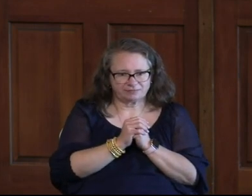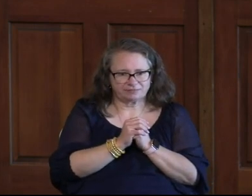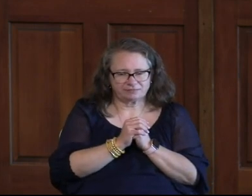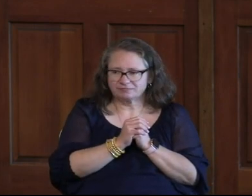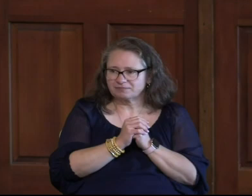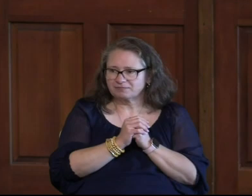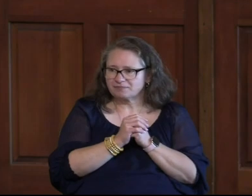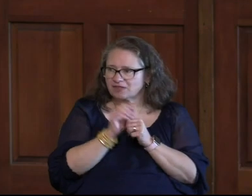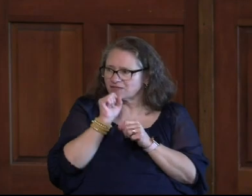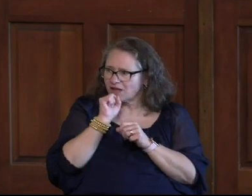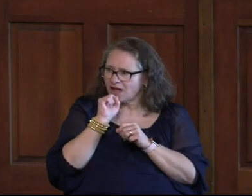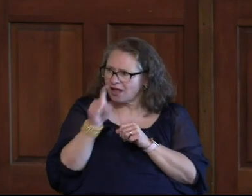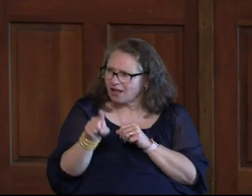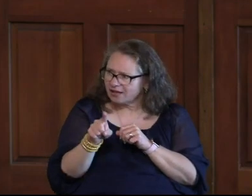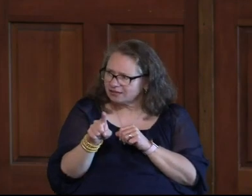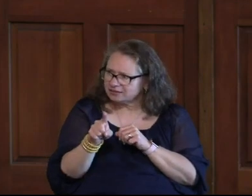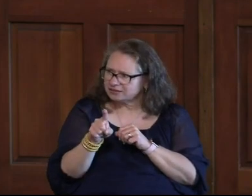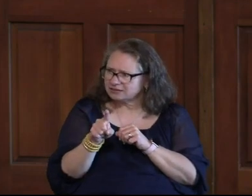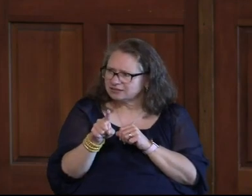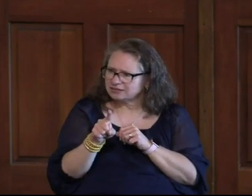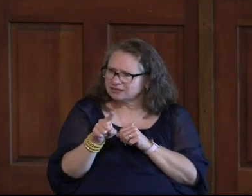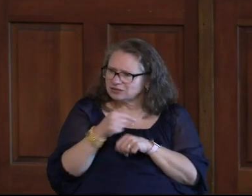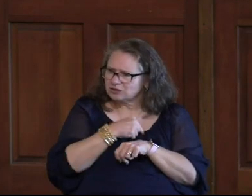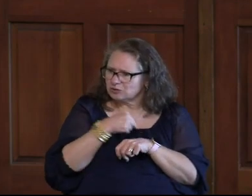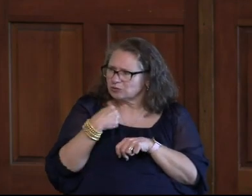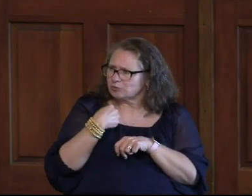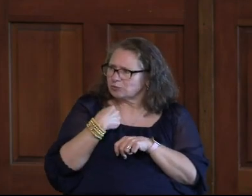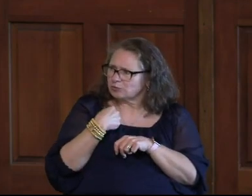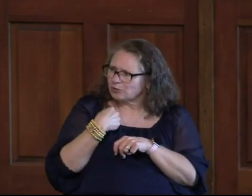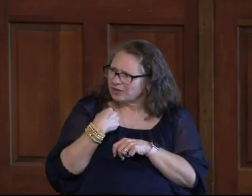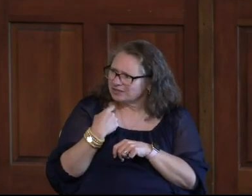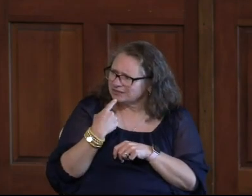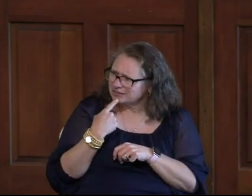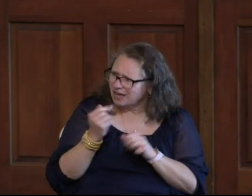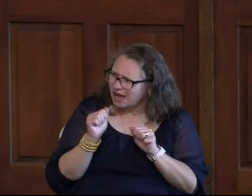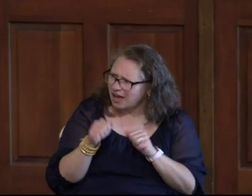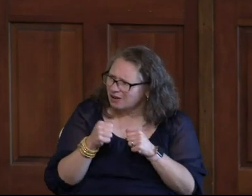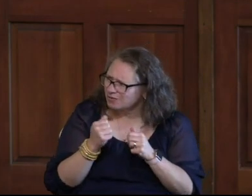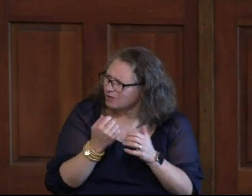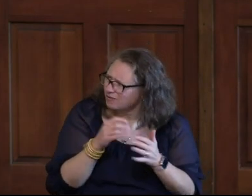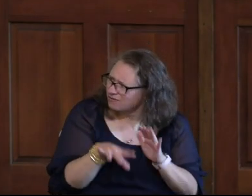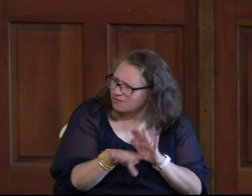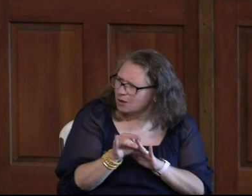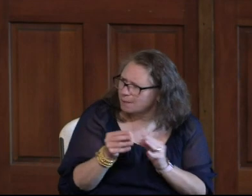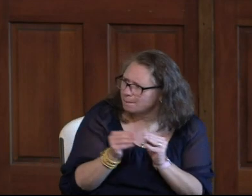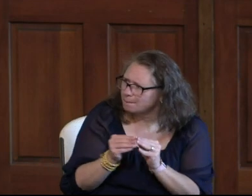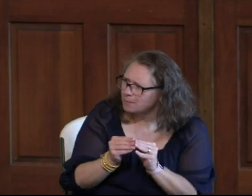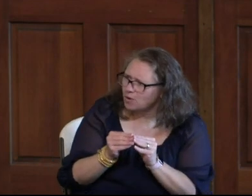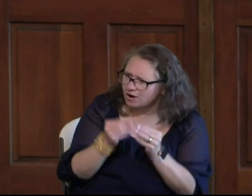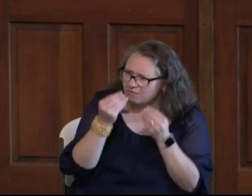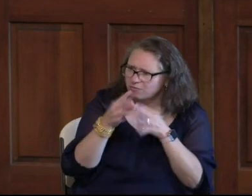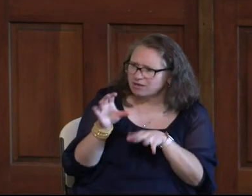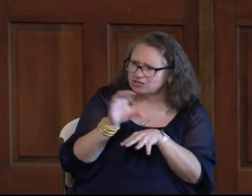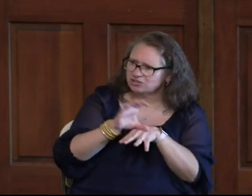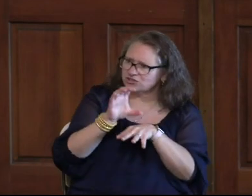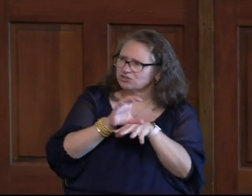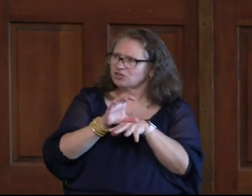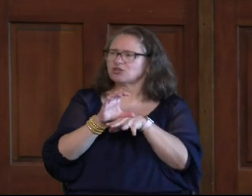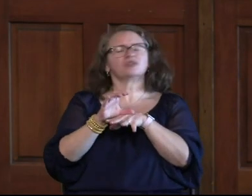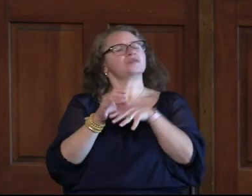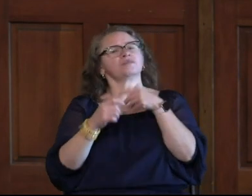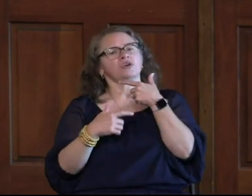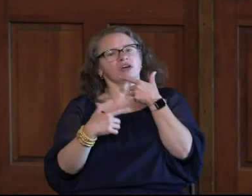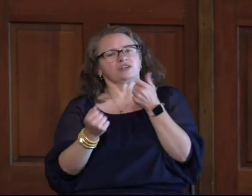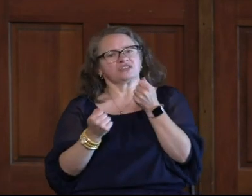Some of you have asked me this And we have You said How can we find out more information About the church Or we're